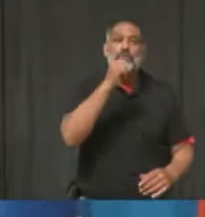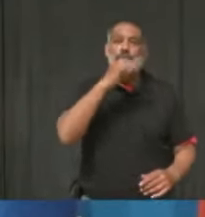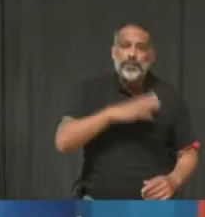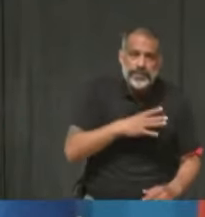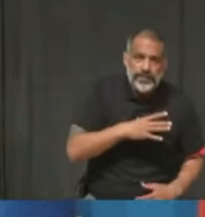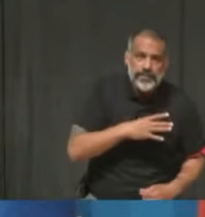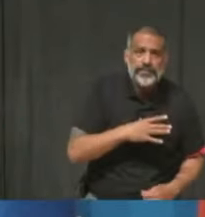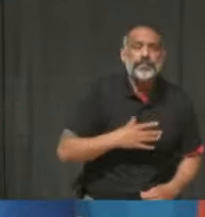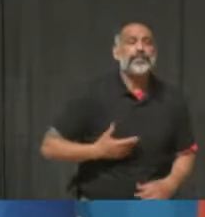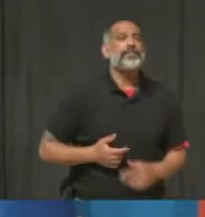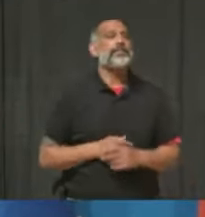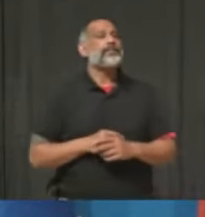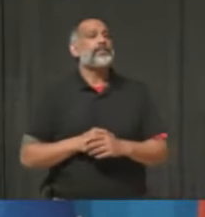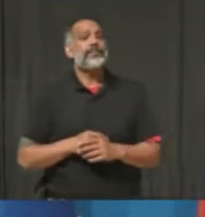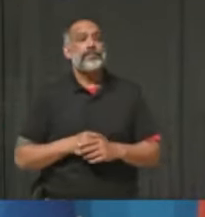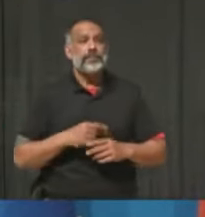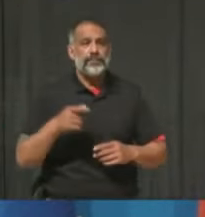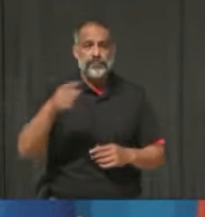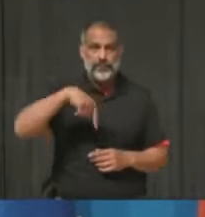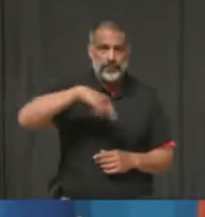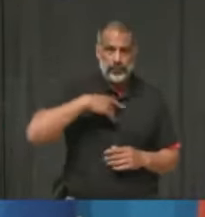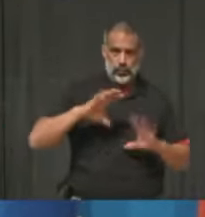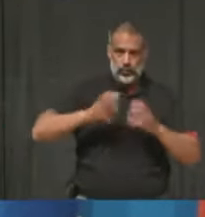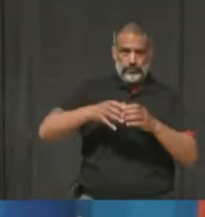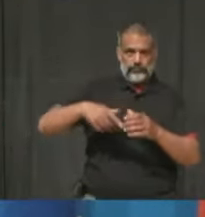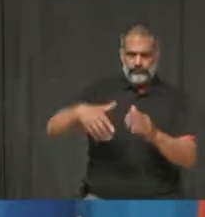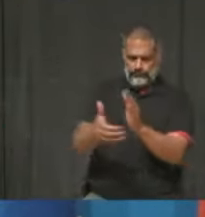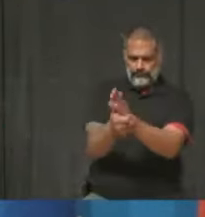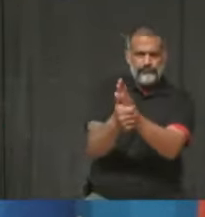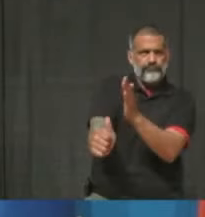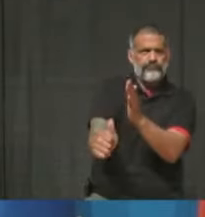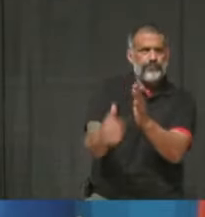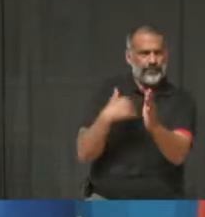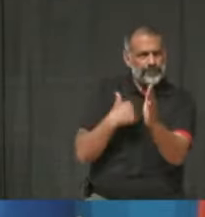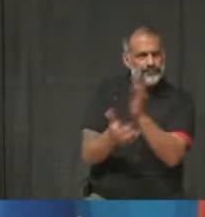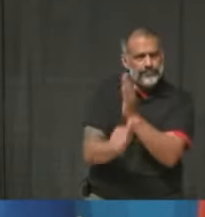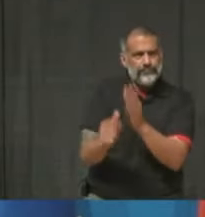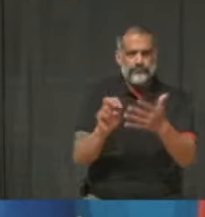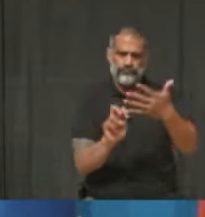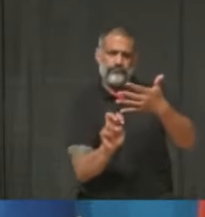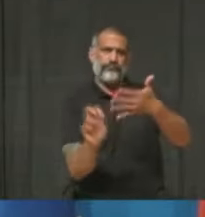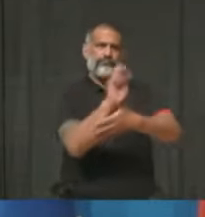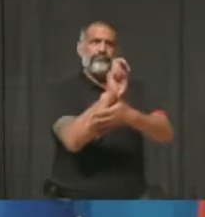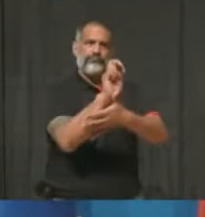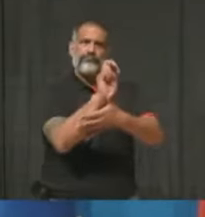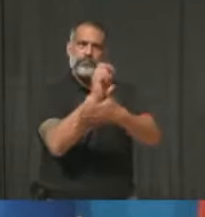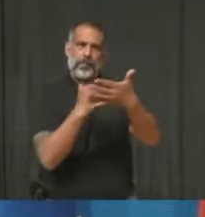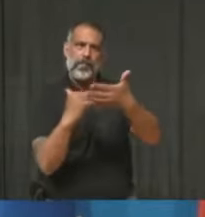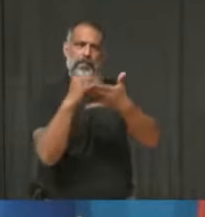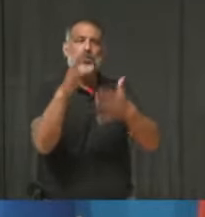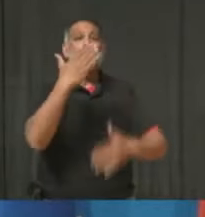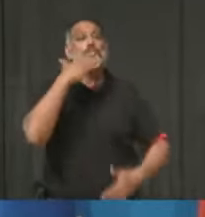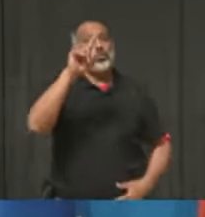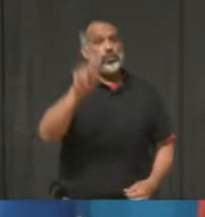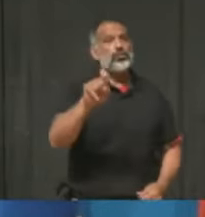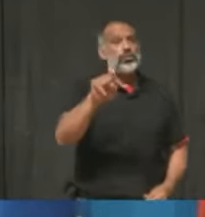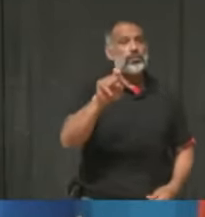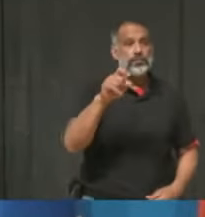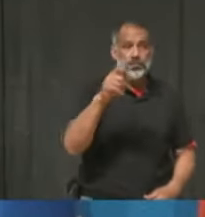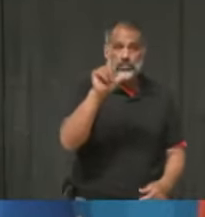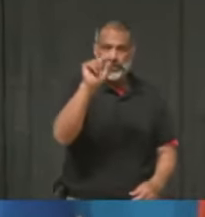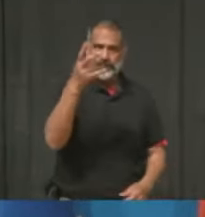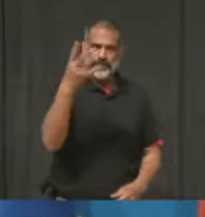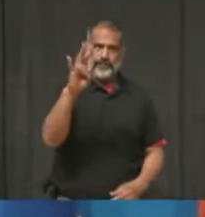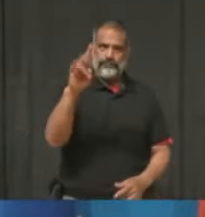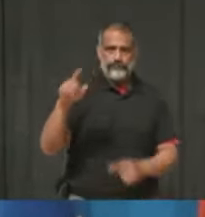in our high potential group. So, you know, I thank you for the question, but I think it was important to do the study to understand where we are